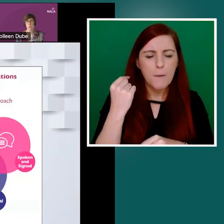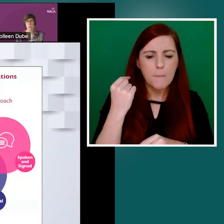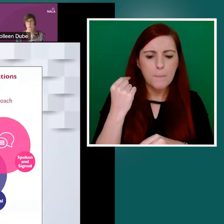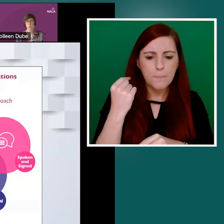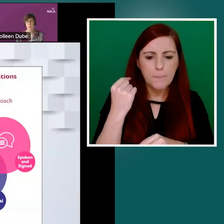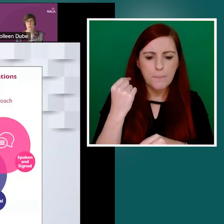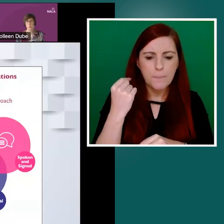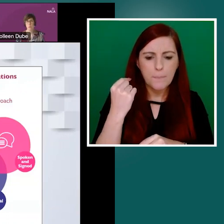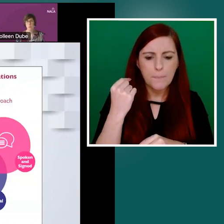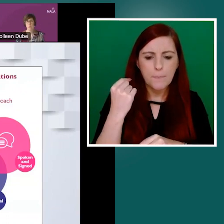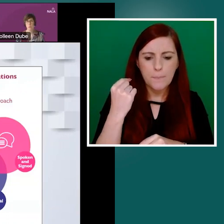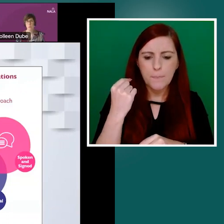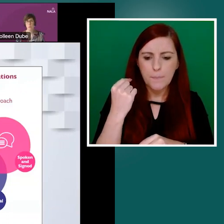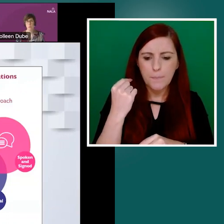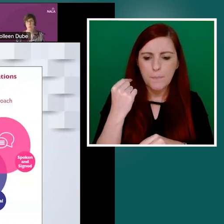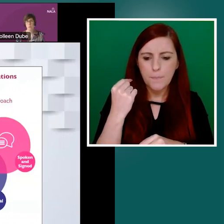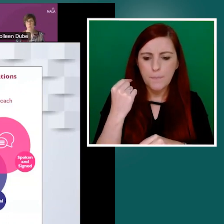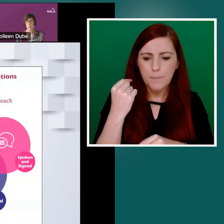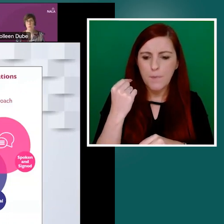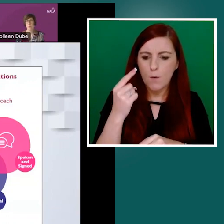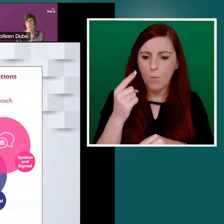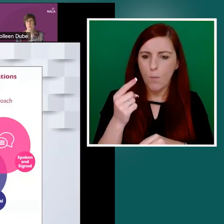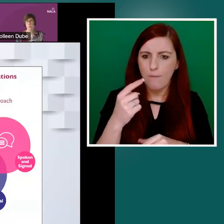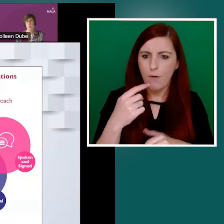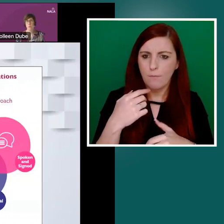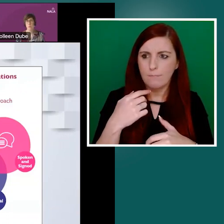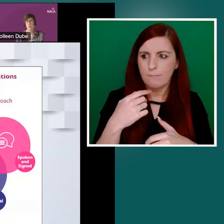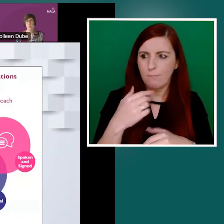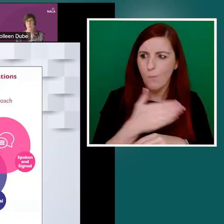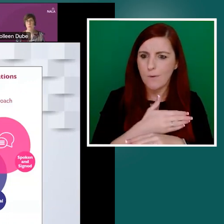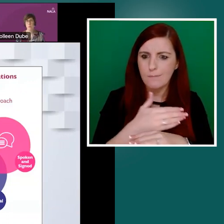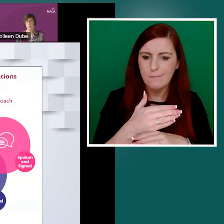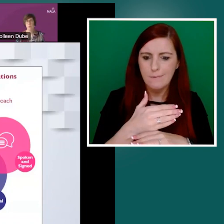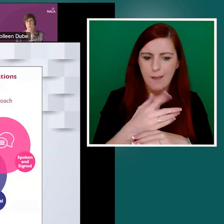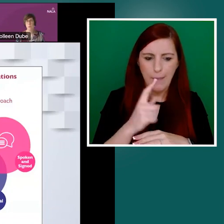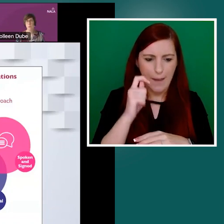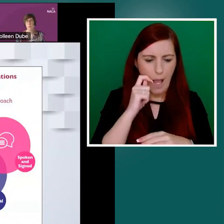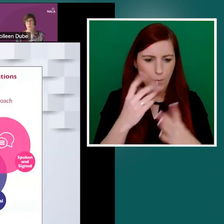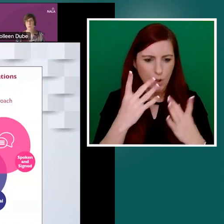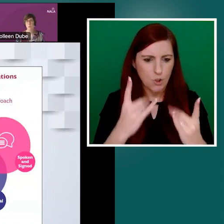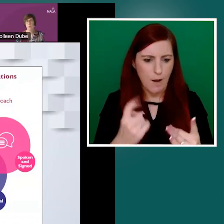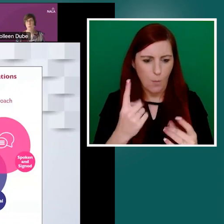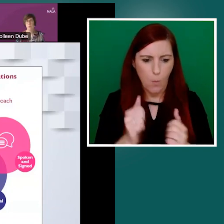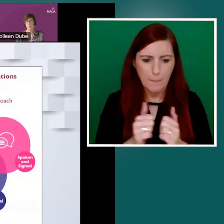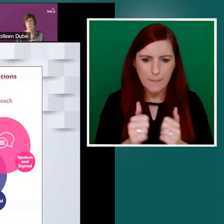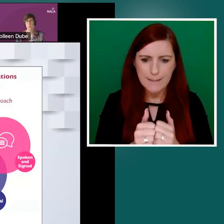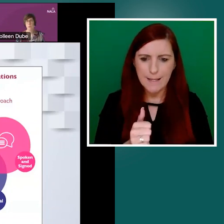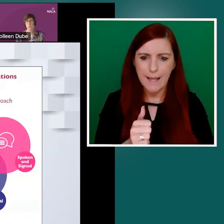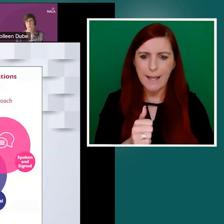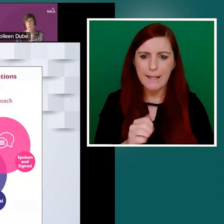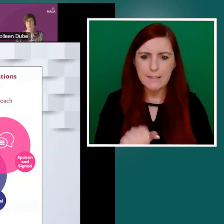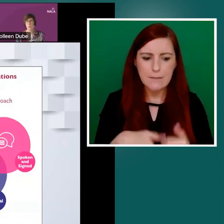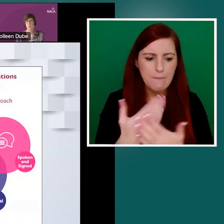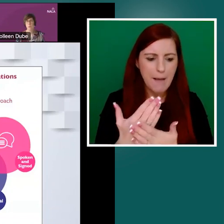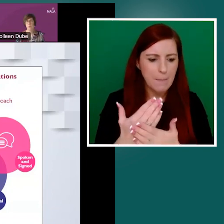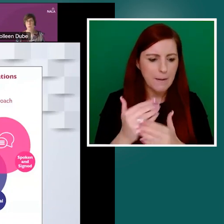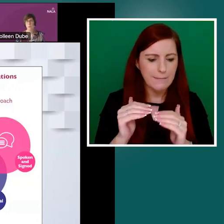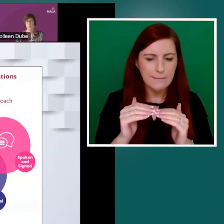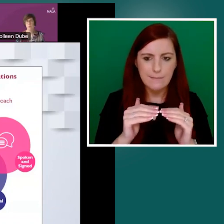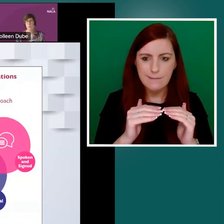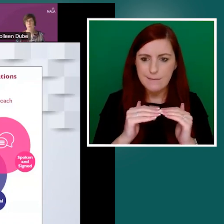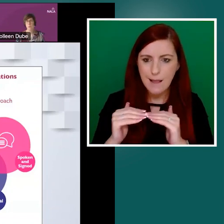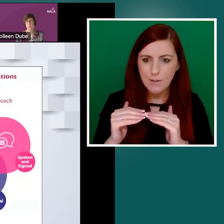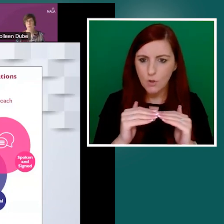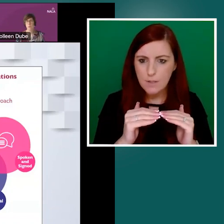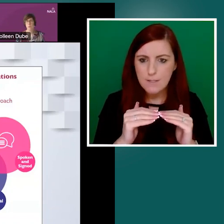the meetings, developing the standards. and there was a member of our committee at that time